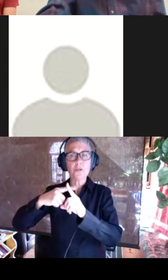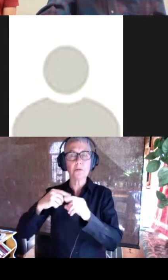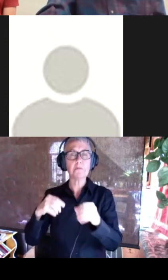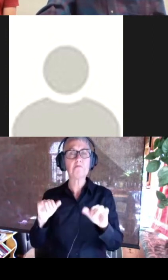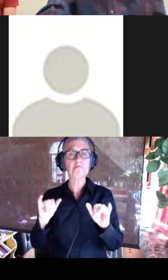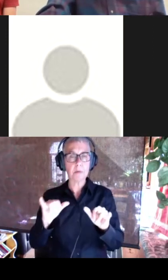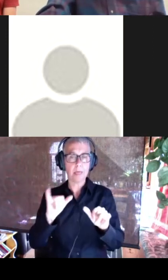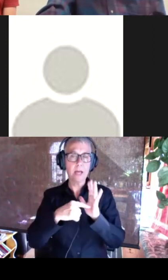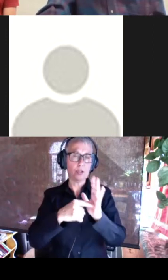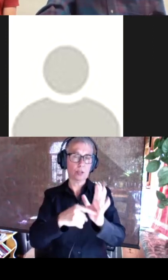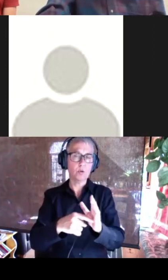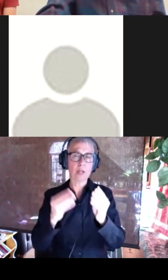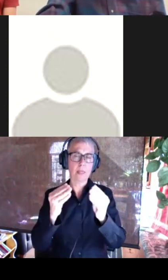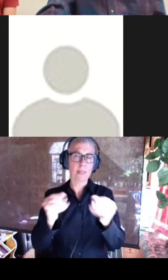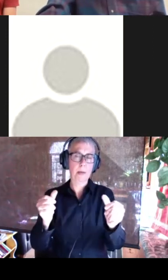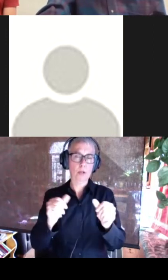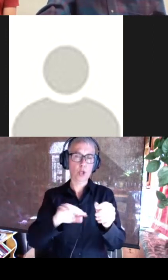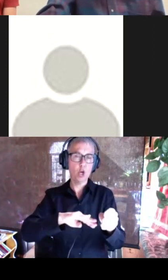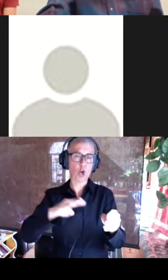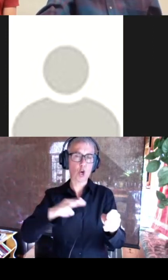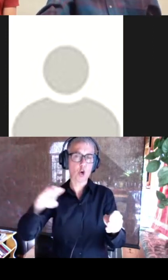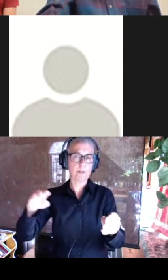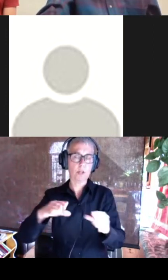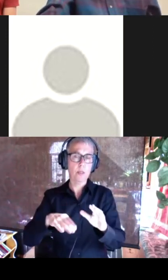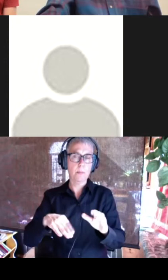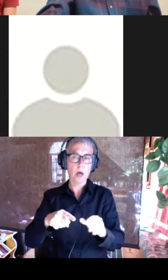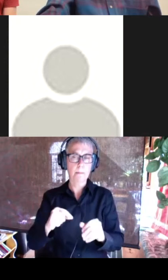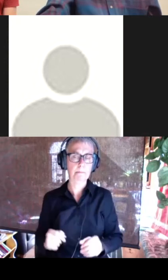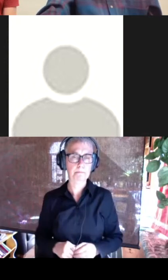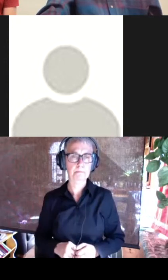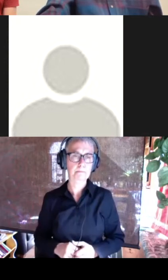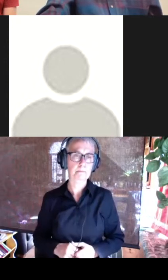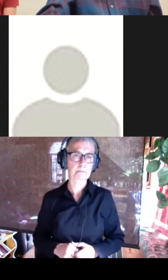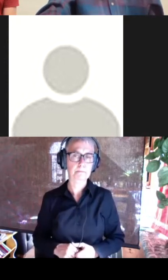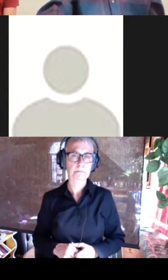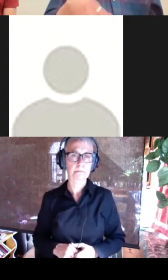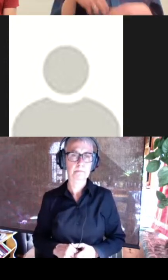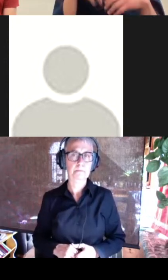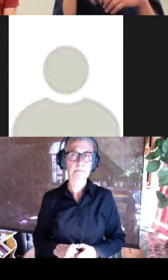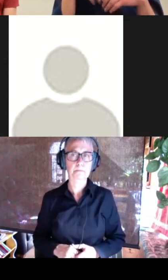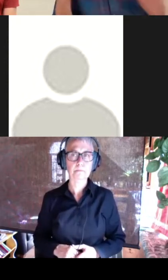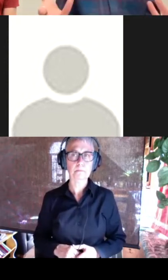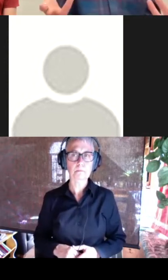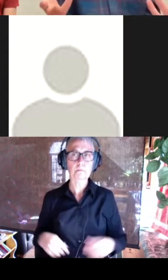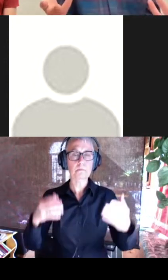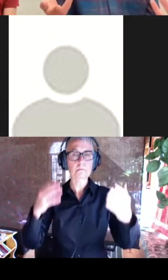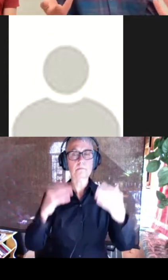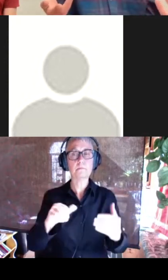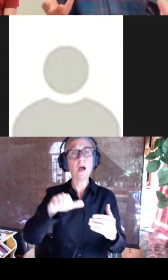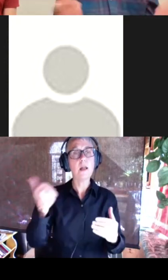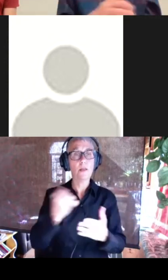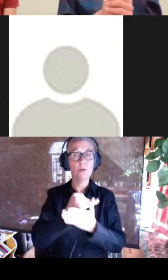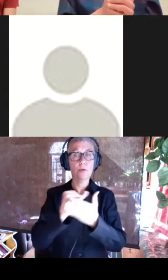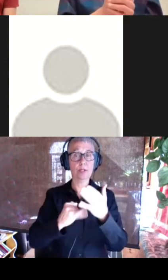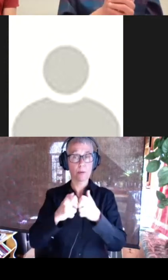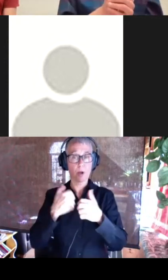depicted by these melt curves on the bottom row here um okay yeah and then another design problem